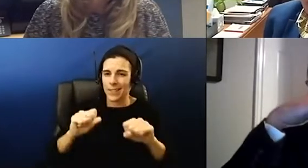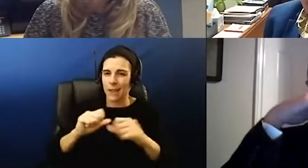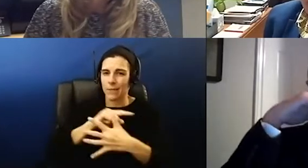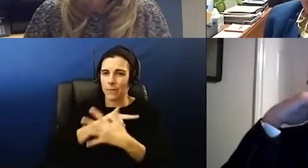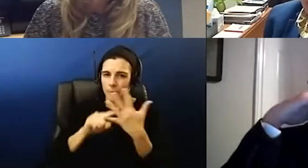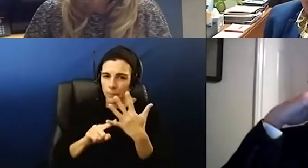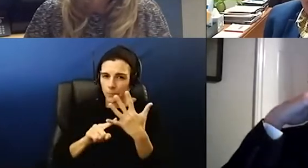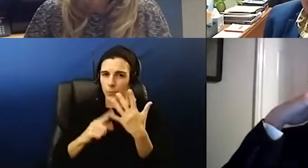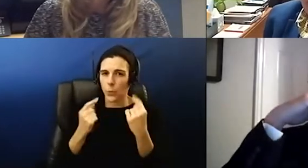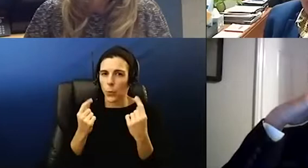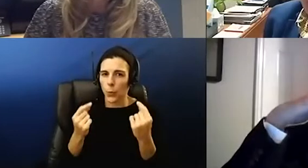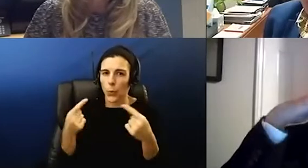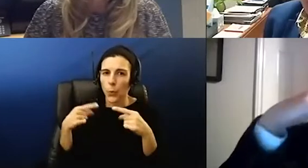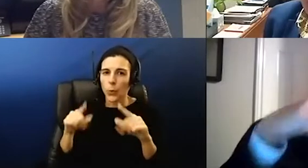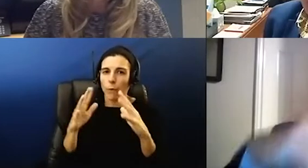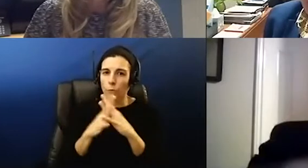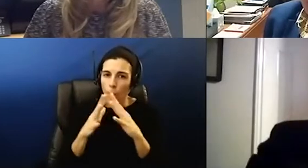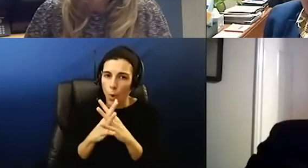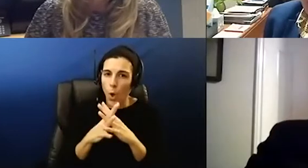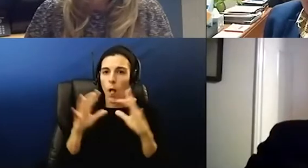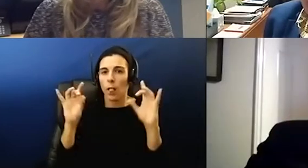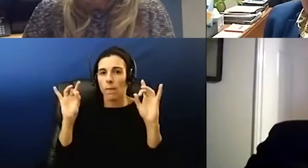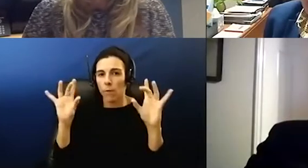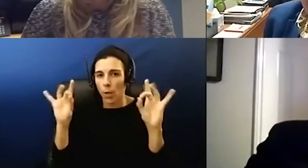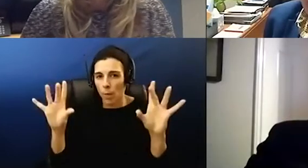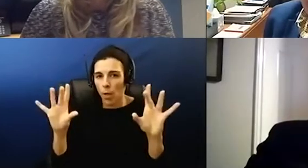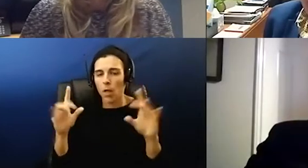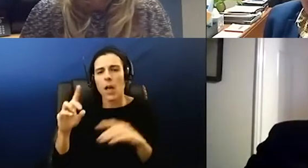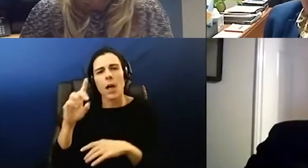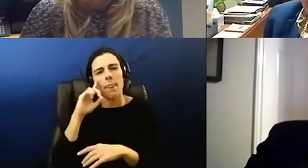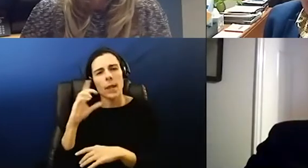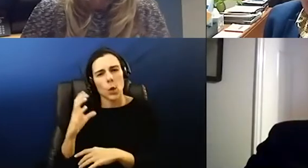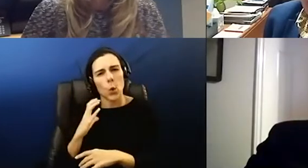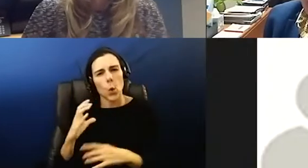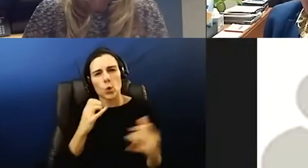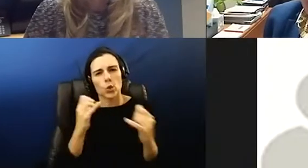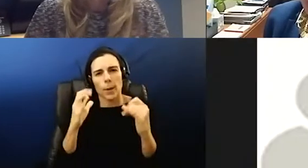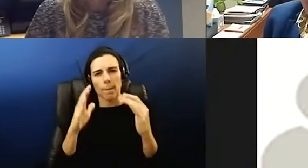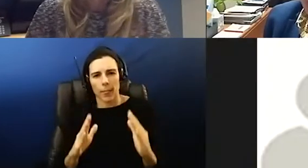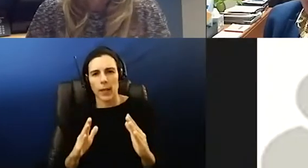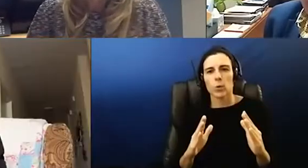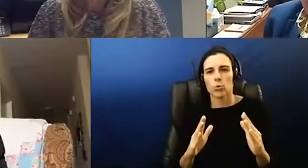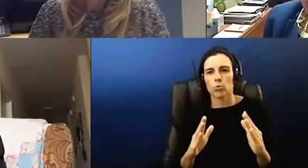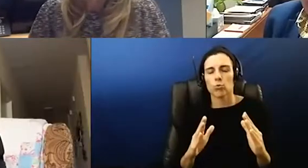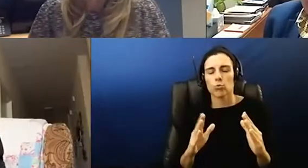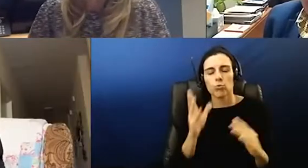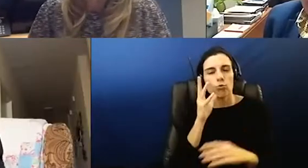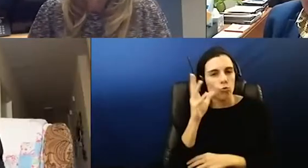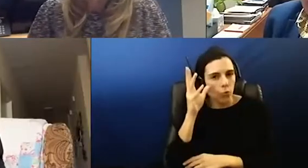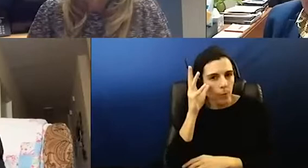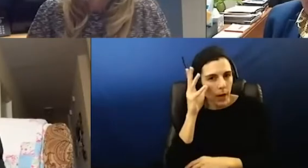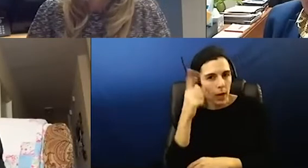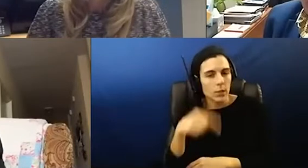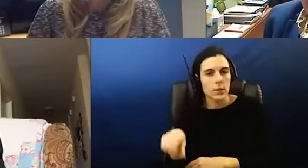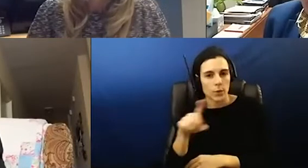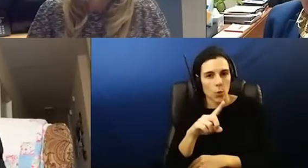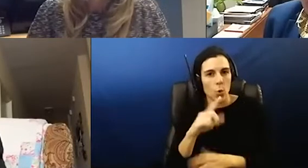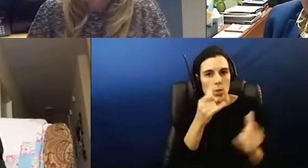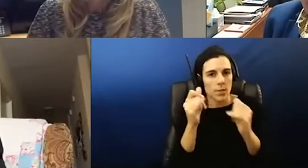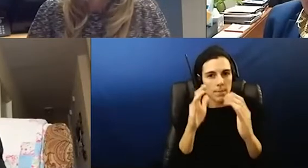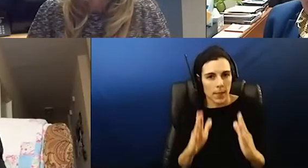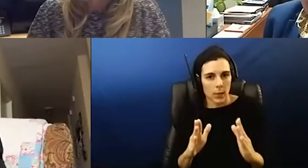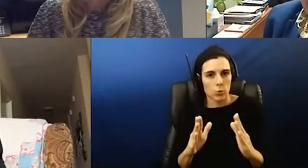doing during football and volleyball i think coaches and players uh and parents of those the the players